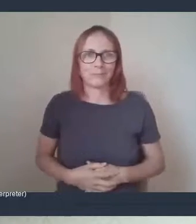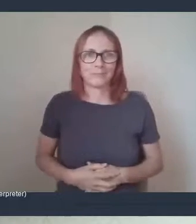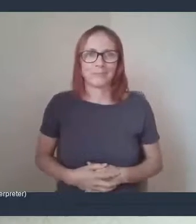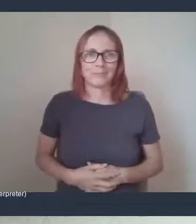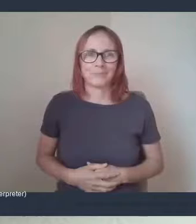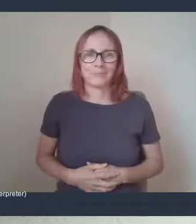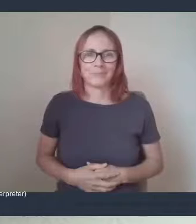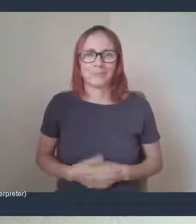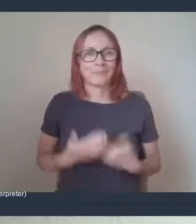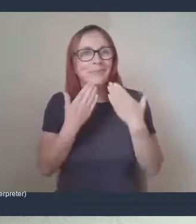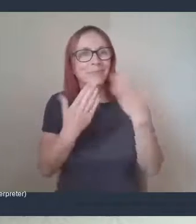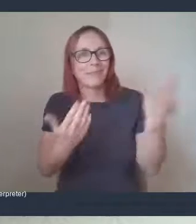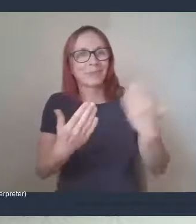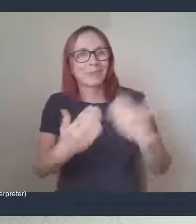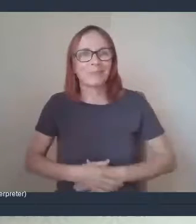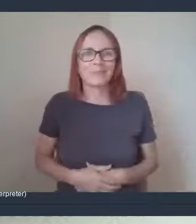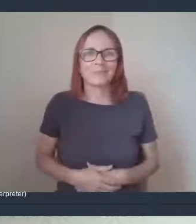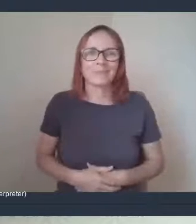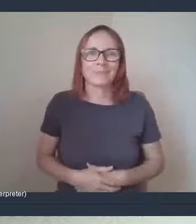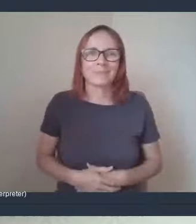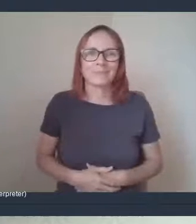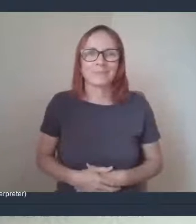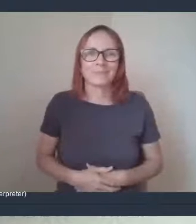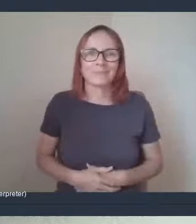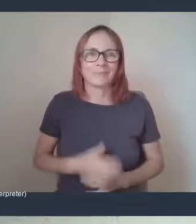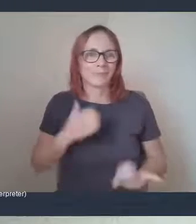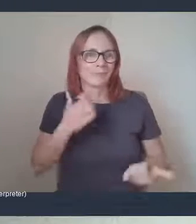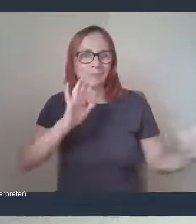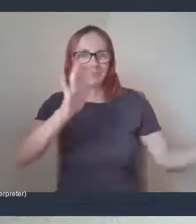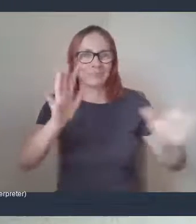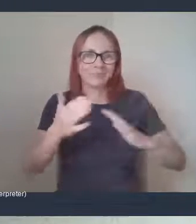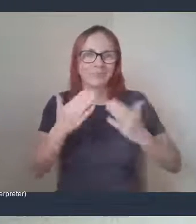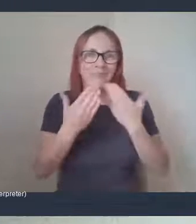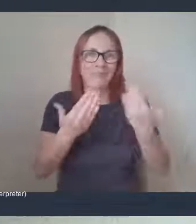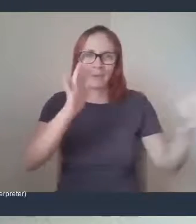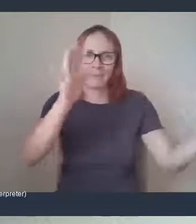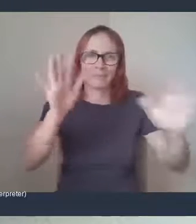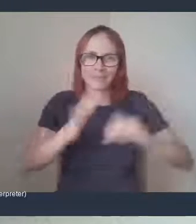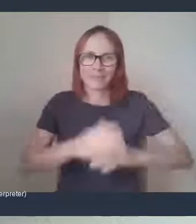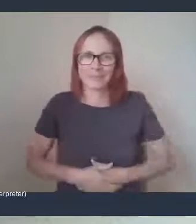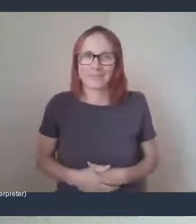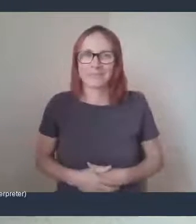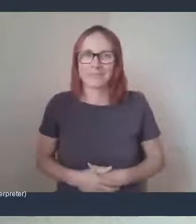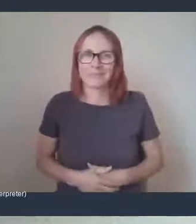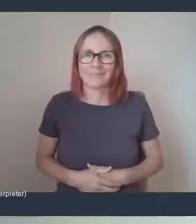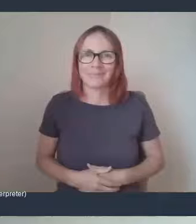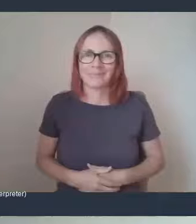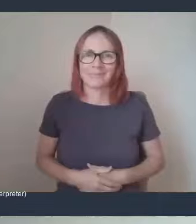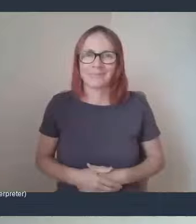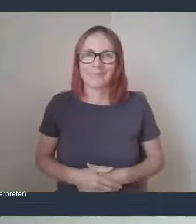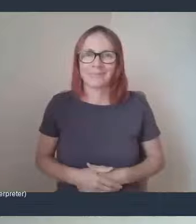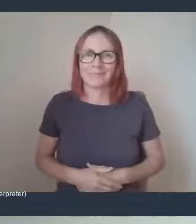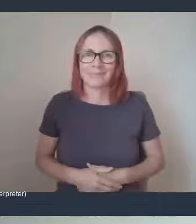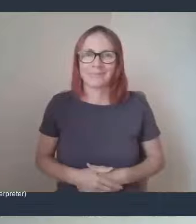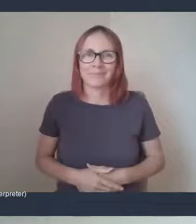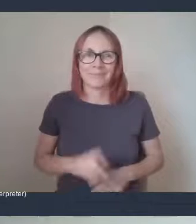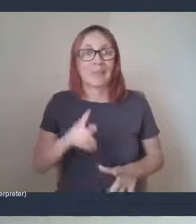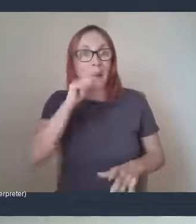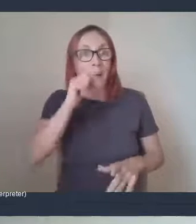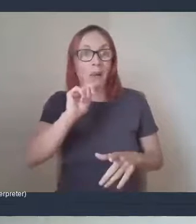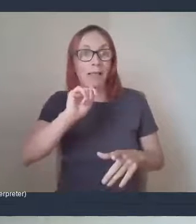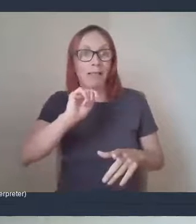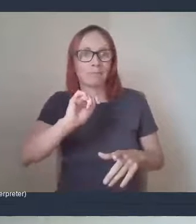Thank you. Great stuff. Thank you again. Check the page. The video will be on the page very soon. So,